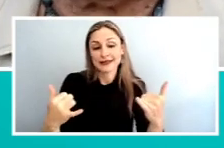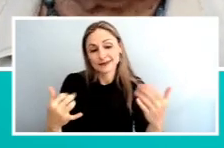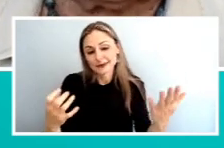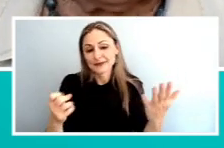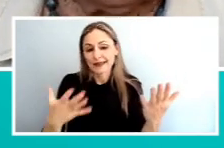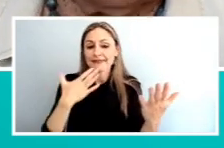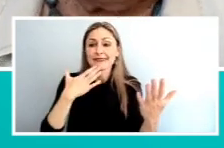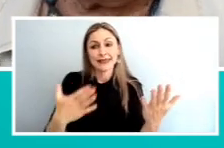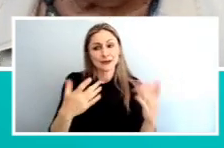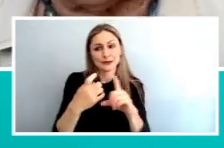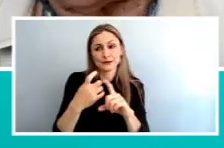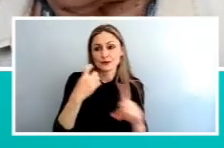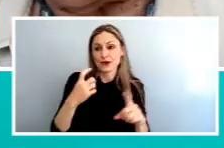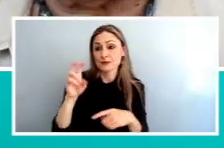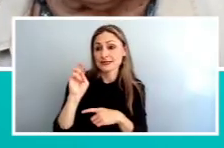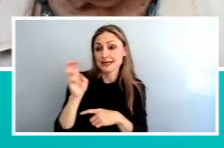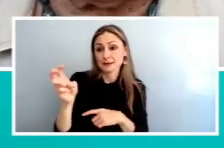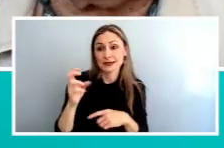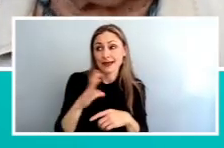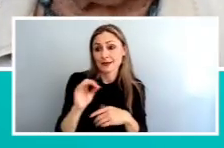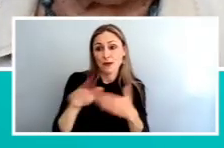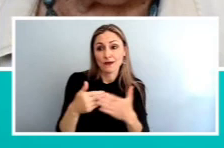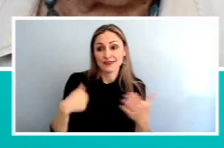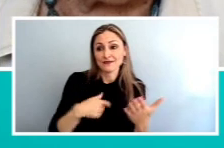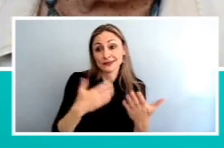and all of us. Next question.